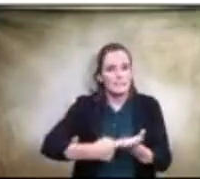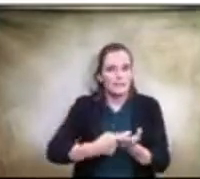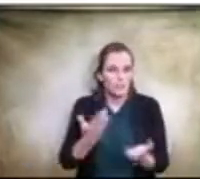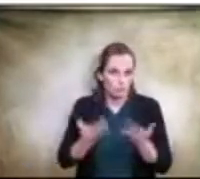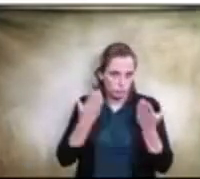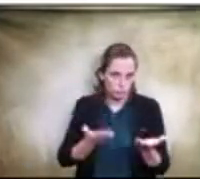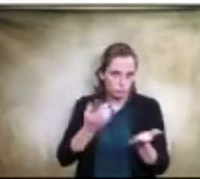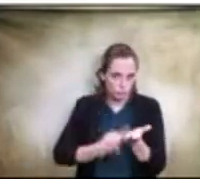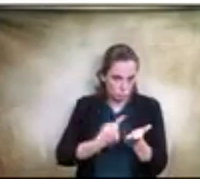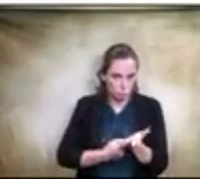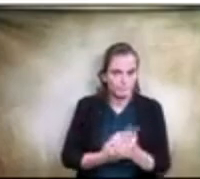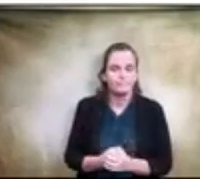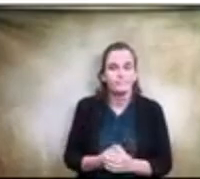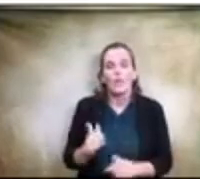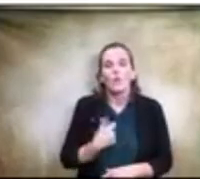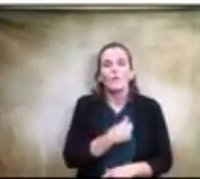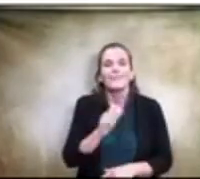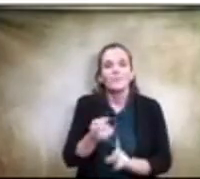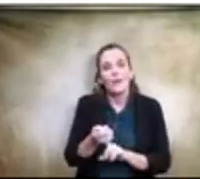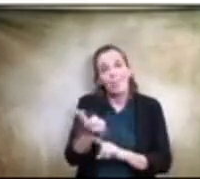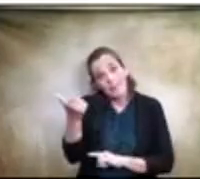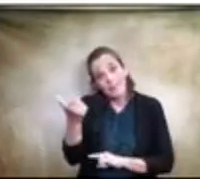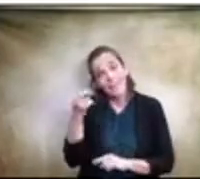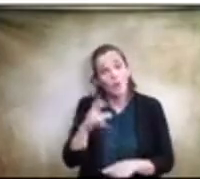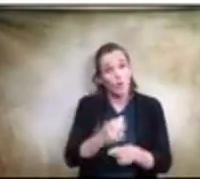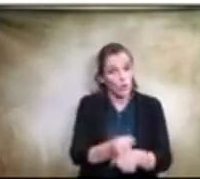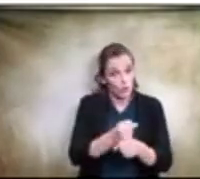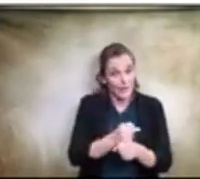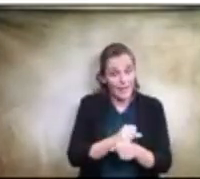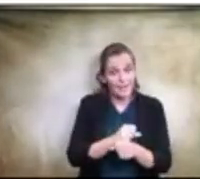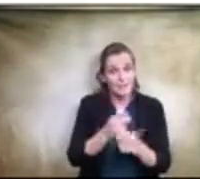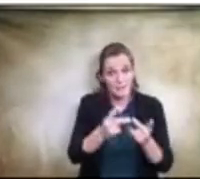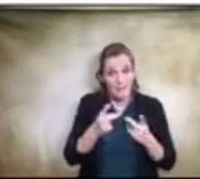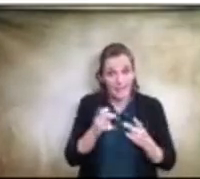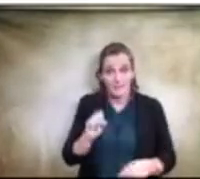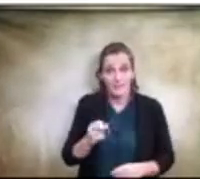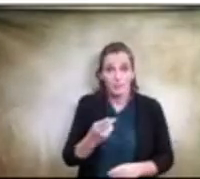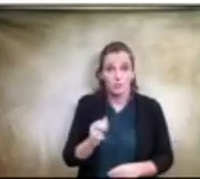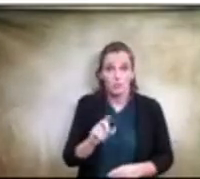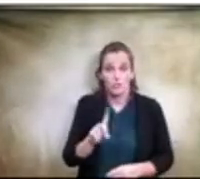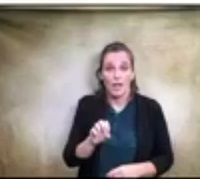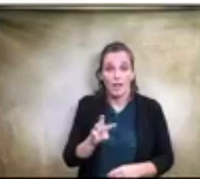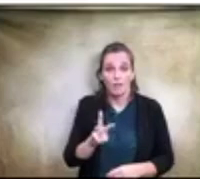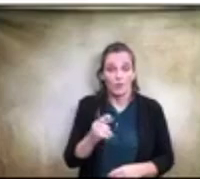to eliminate or create space at Shadow Glen and Presidential Meadows, as well as Main or